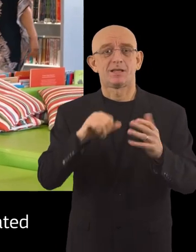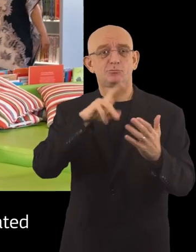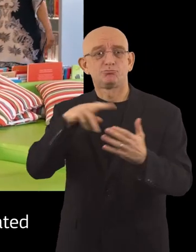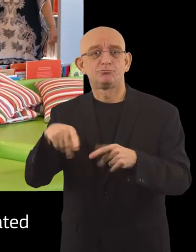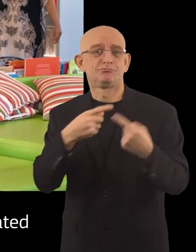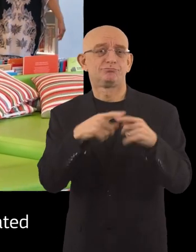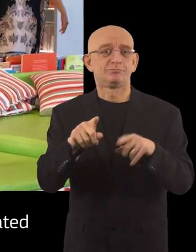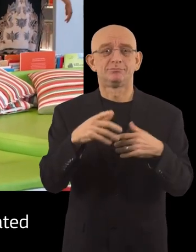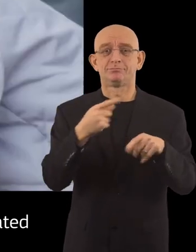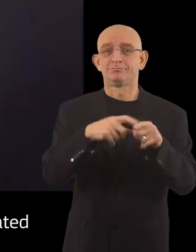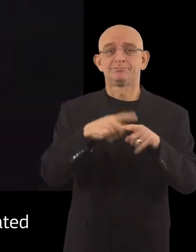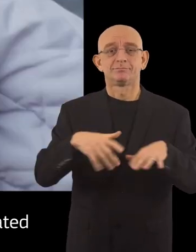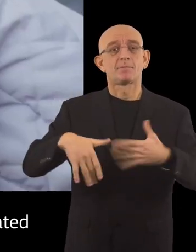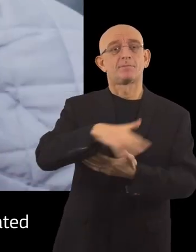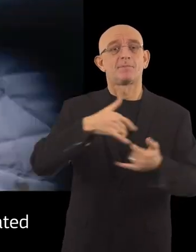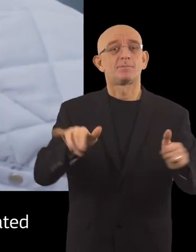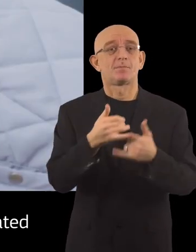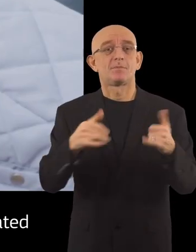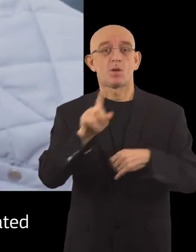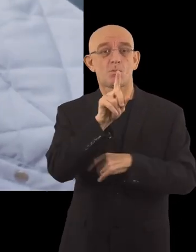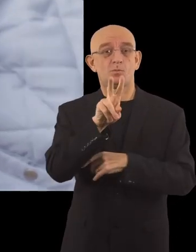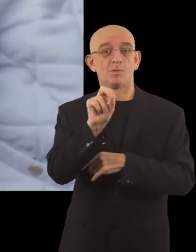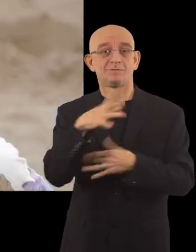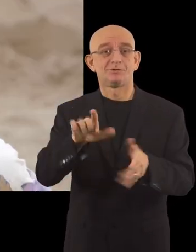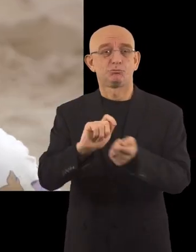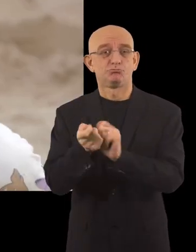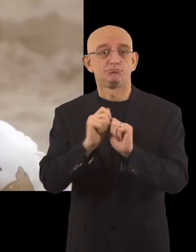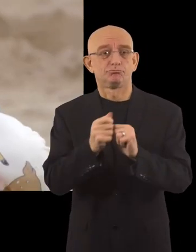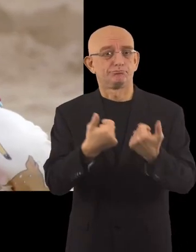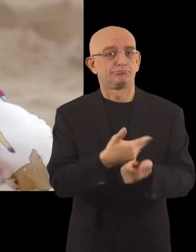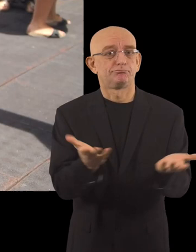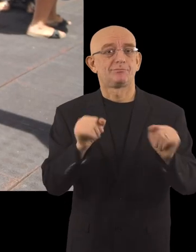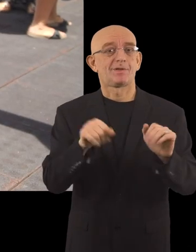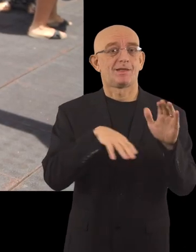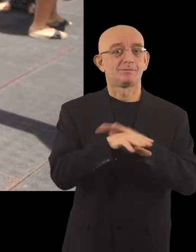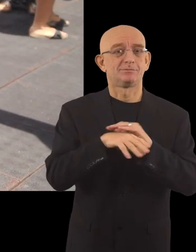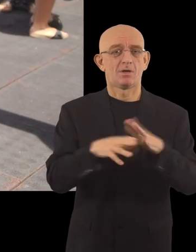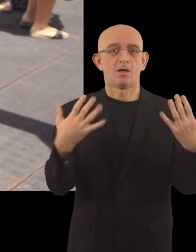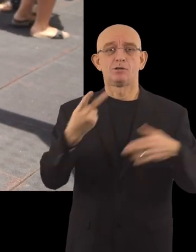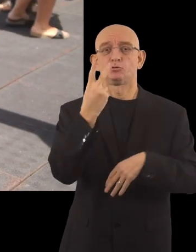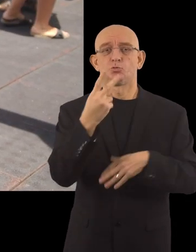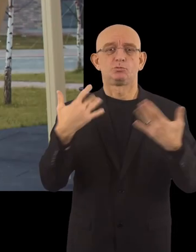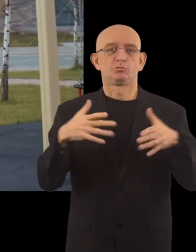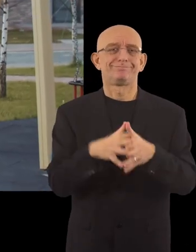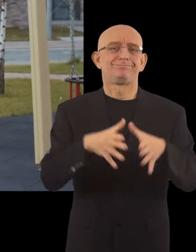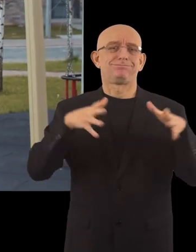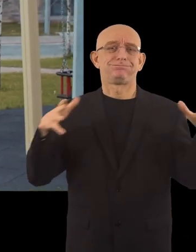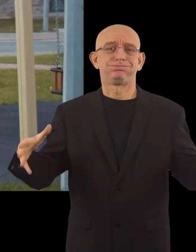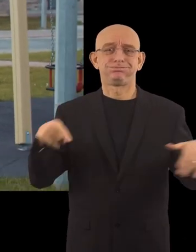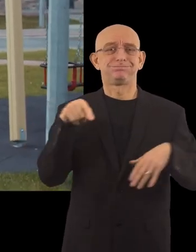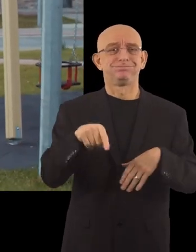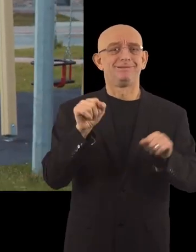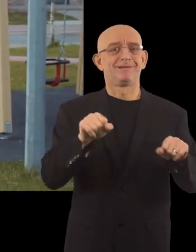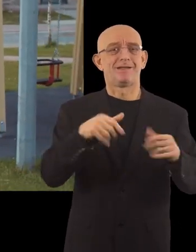120 public playgrounds have been renovated to improve accessibility with two of the largest playground now fully